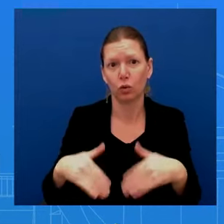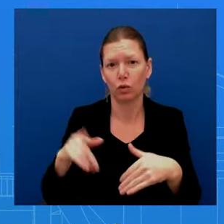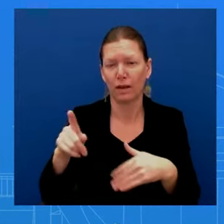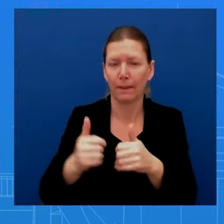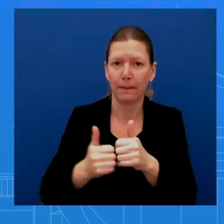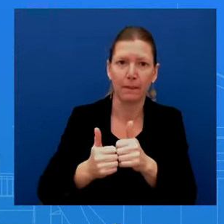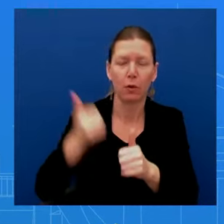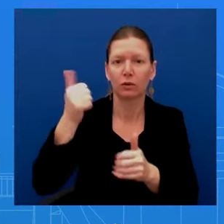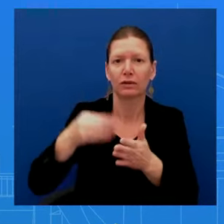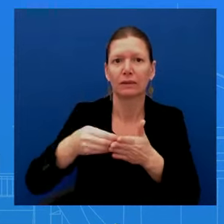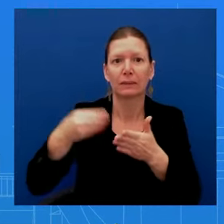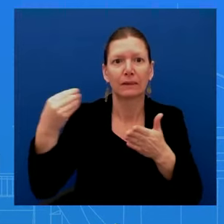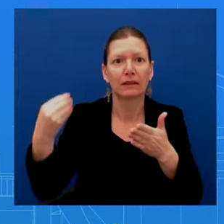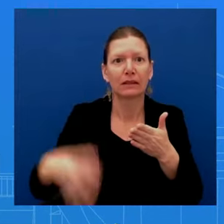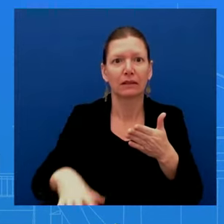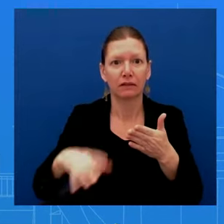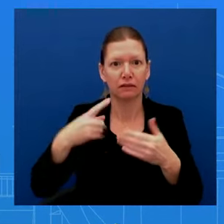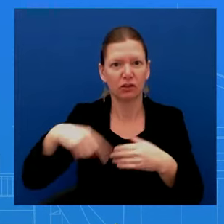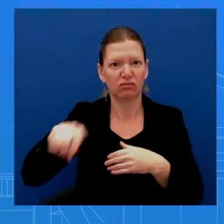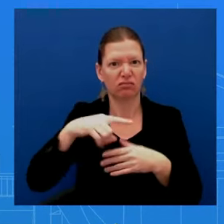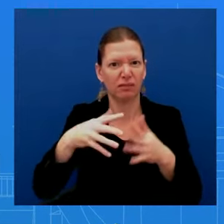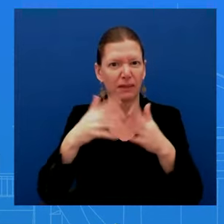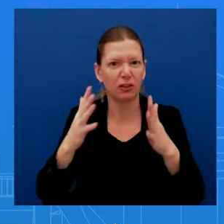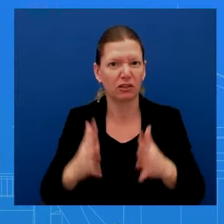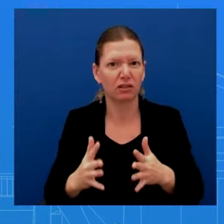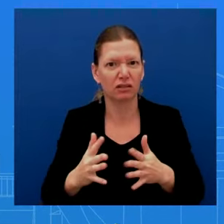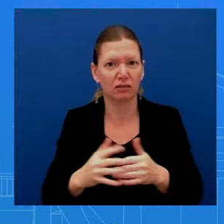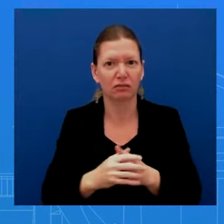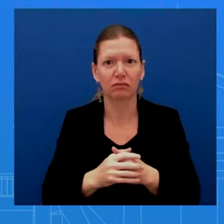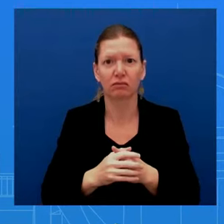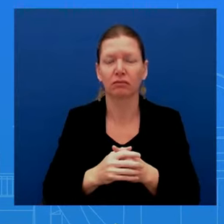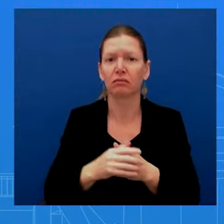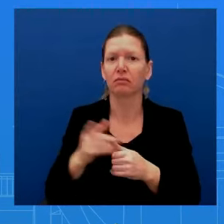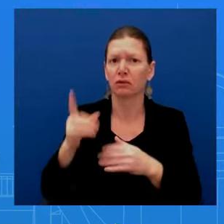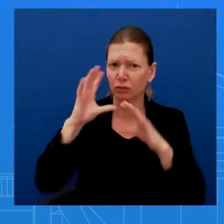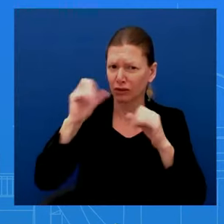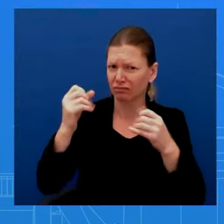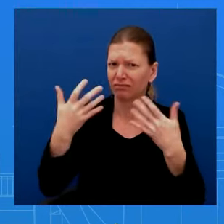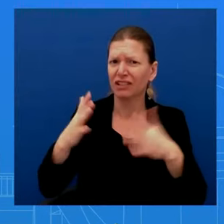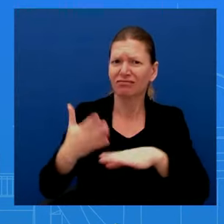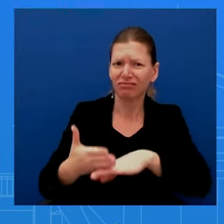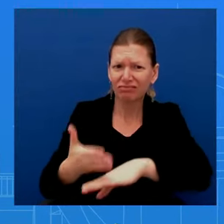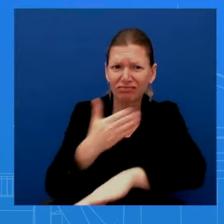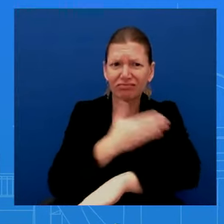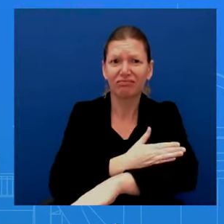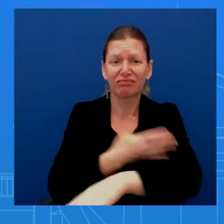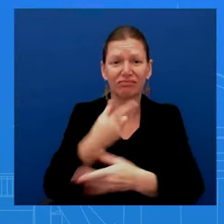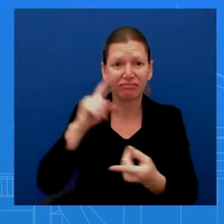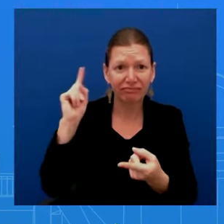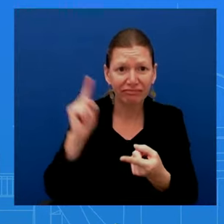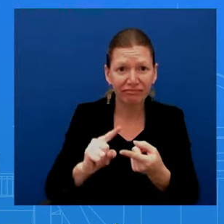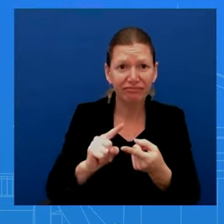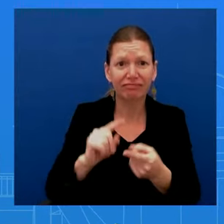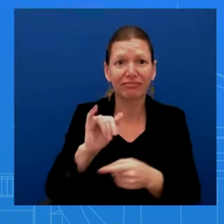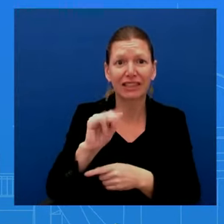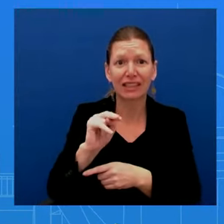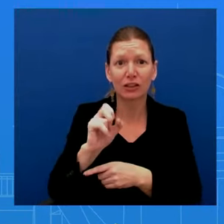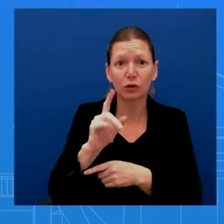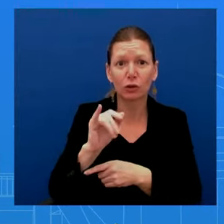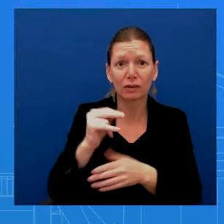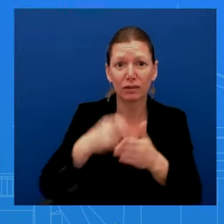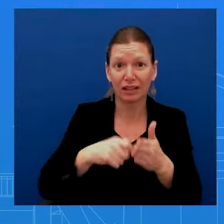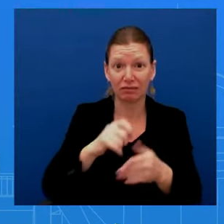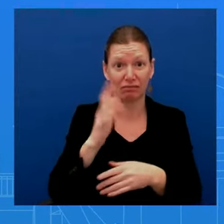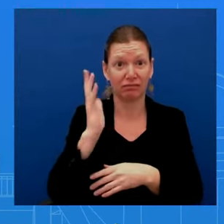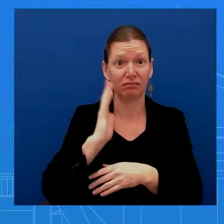has gotten real gains there. Insulin prices down to $35 from $400. Negotiated Medicare prices, $2